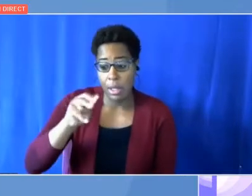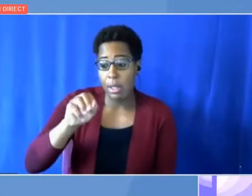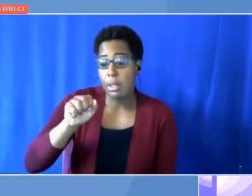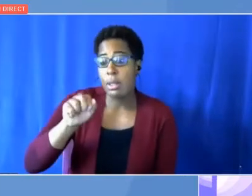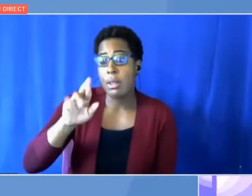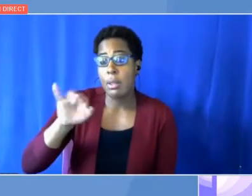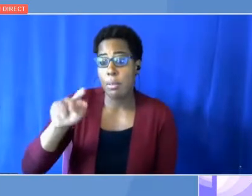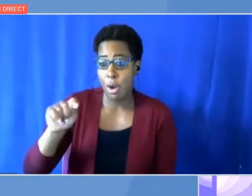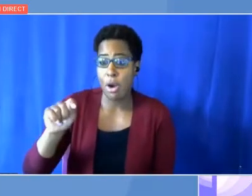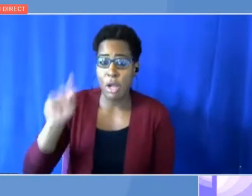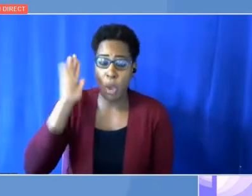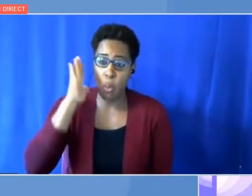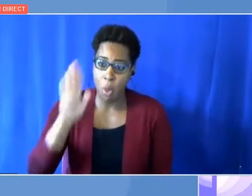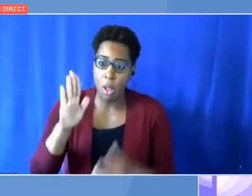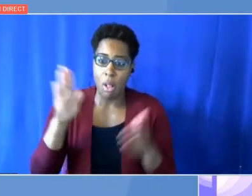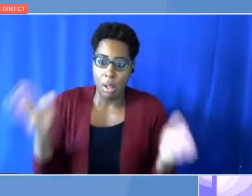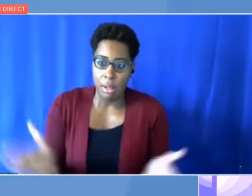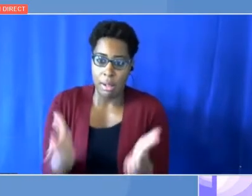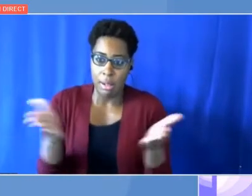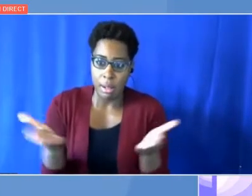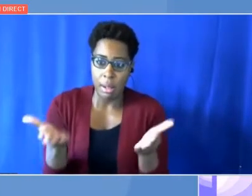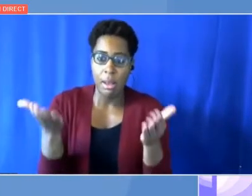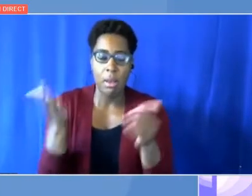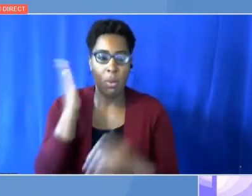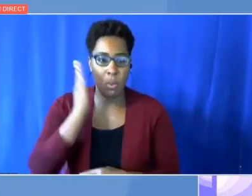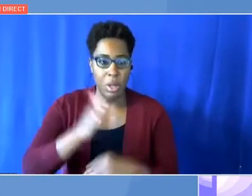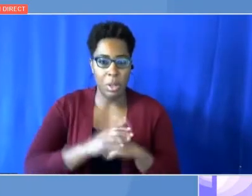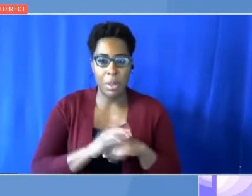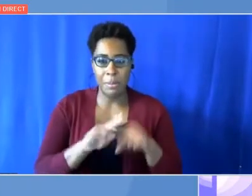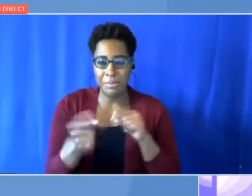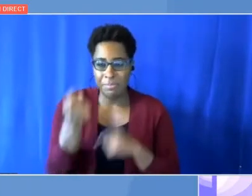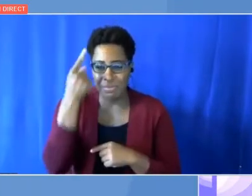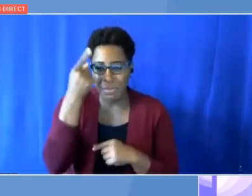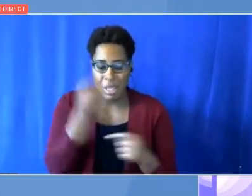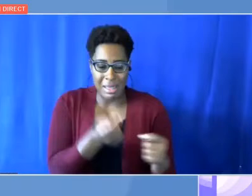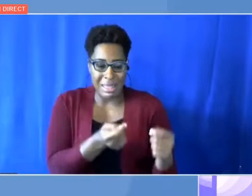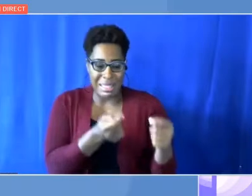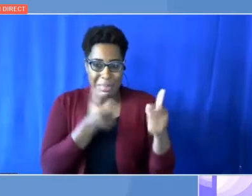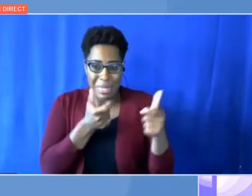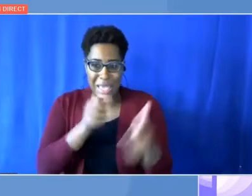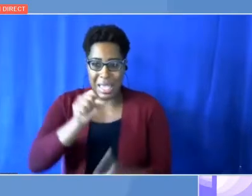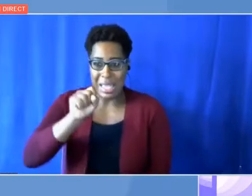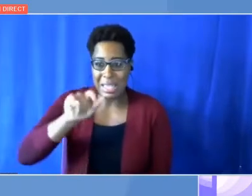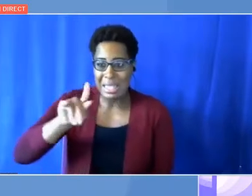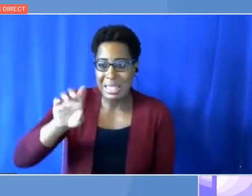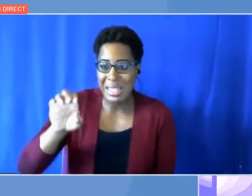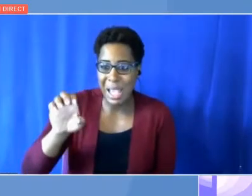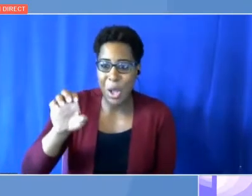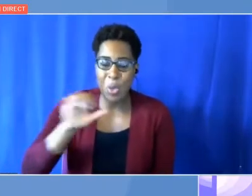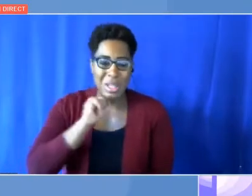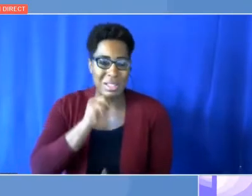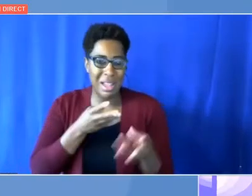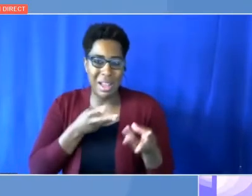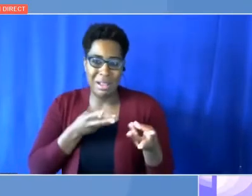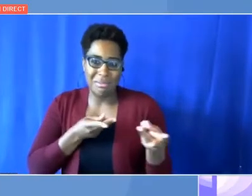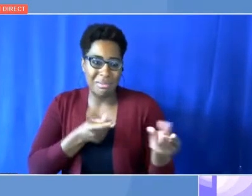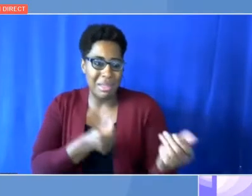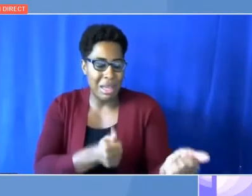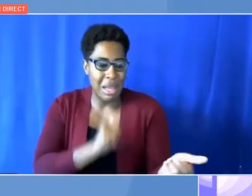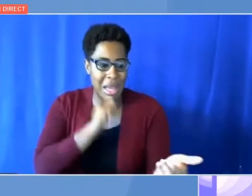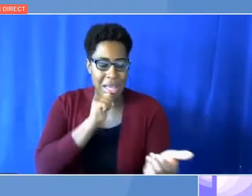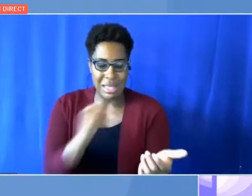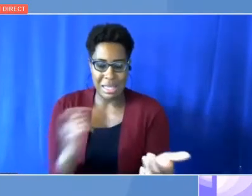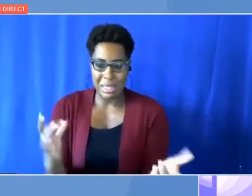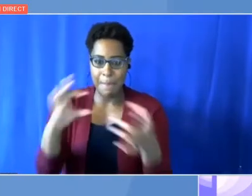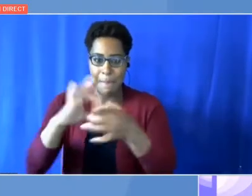fact is that the speed and the scale of this transformation is not coherent with the achievement of the Paris Agreement goal.